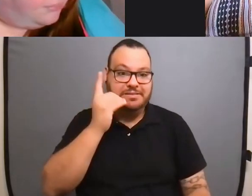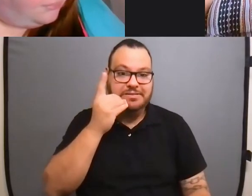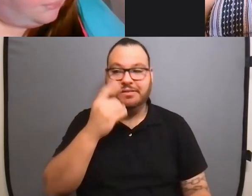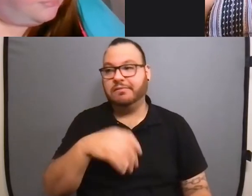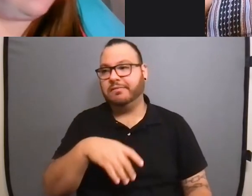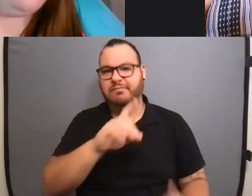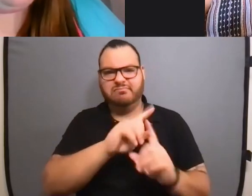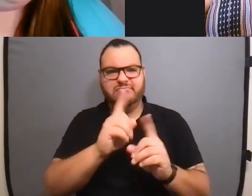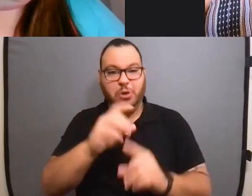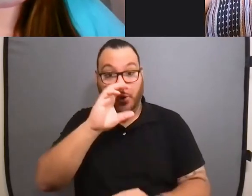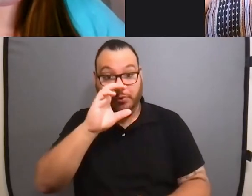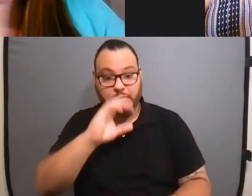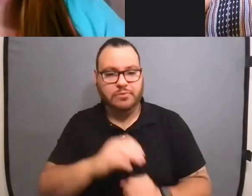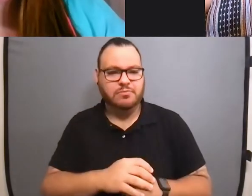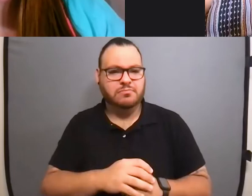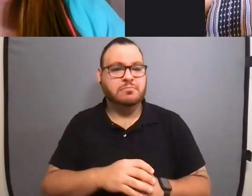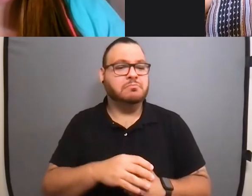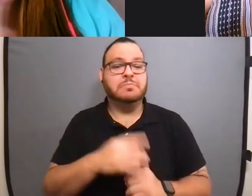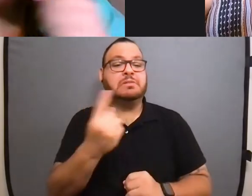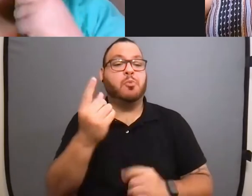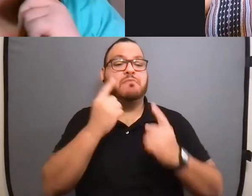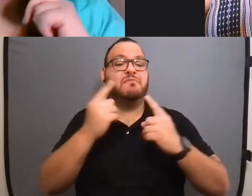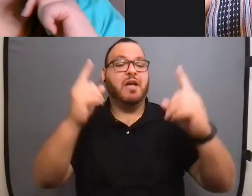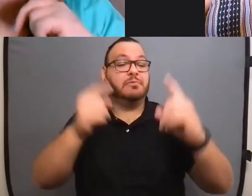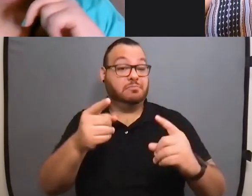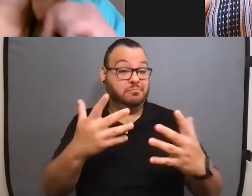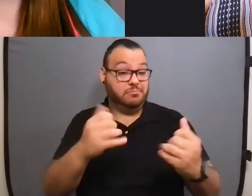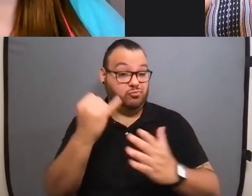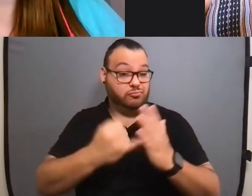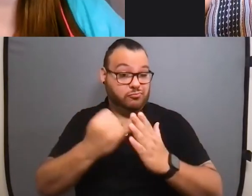celebrity that you would love to, to draw? Hmm.